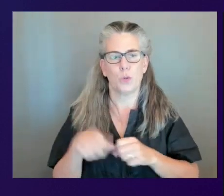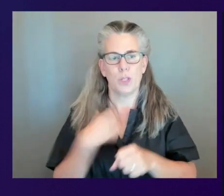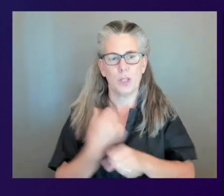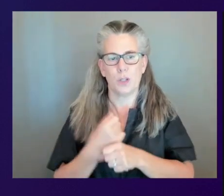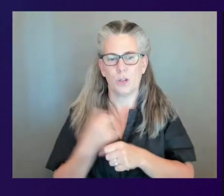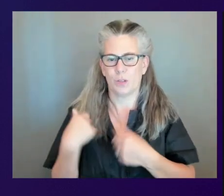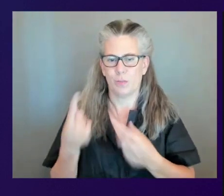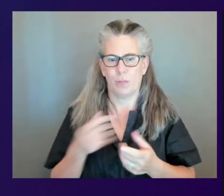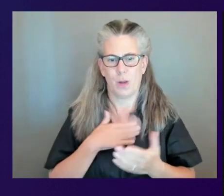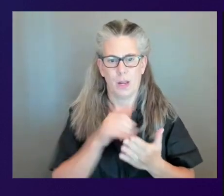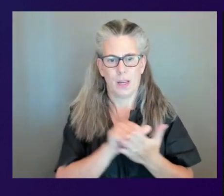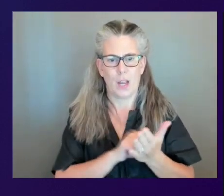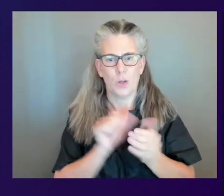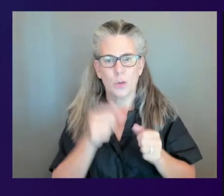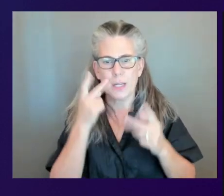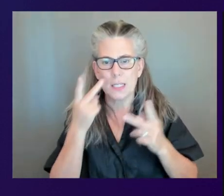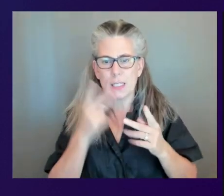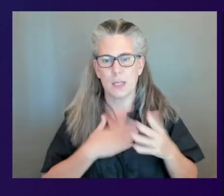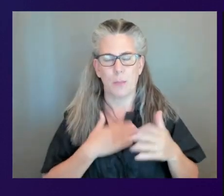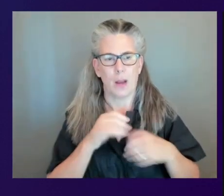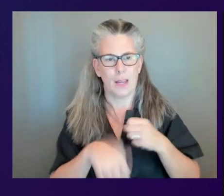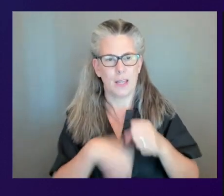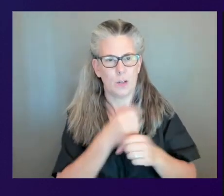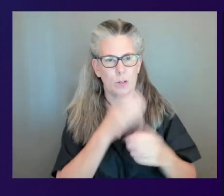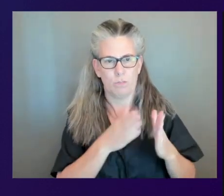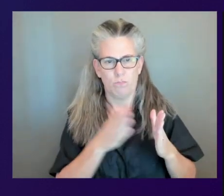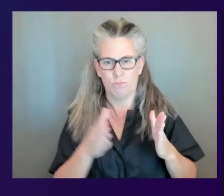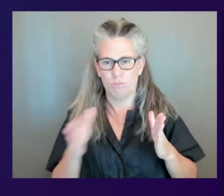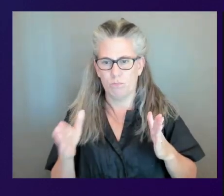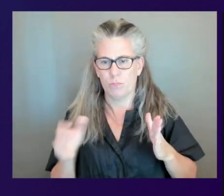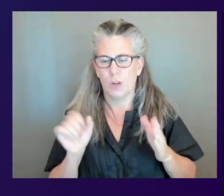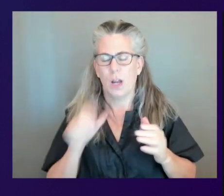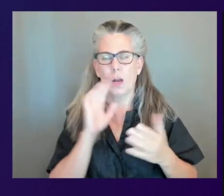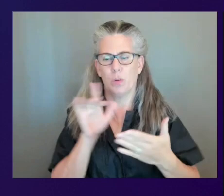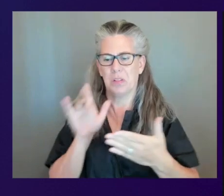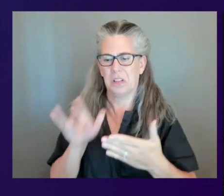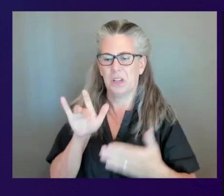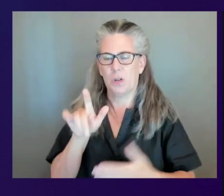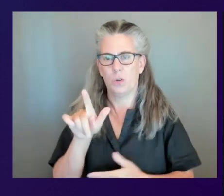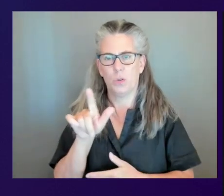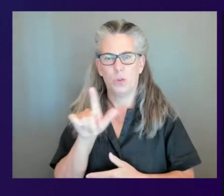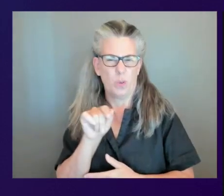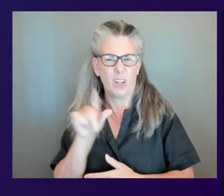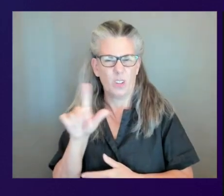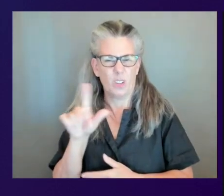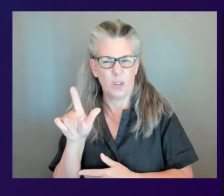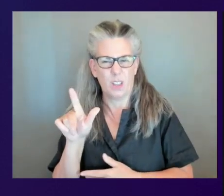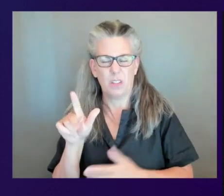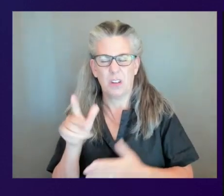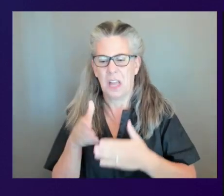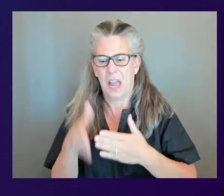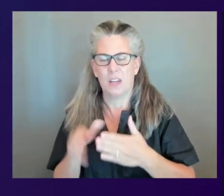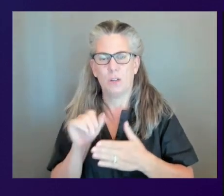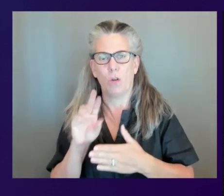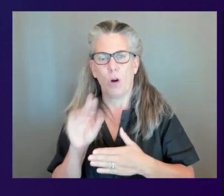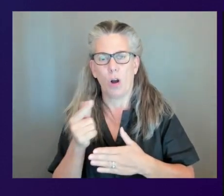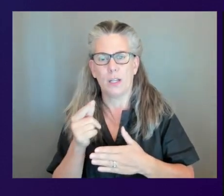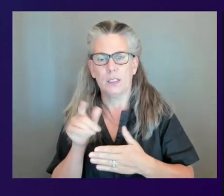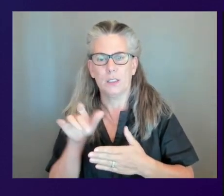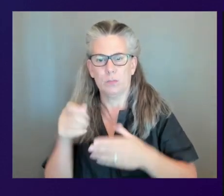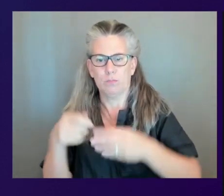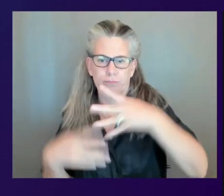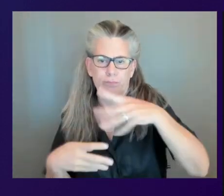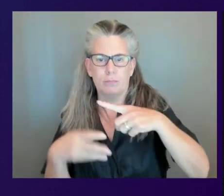years here i'll just go ahead and click on 2023 here and maybe i'll just go to the end of august and and pull down that report